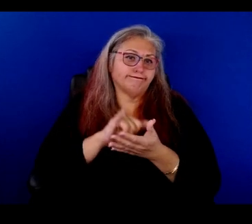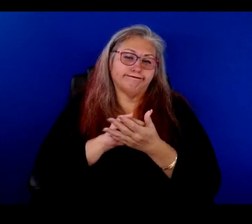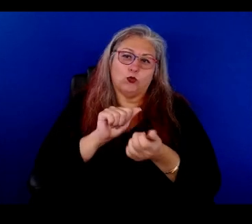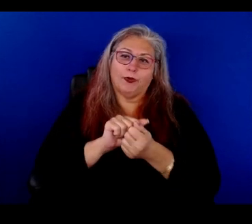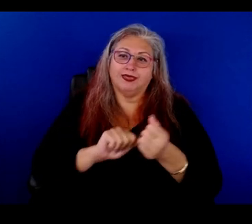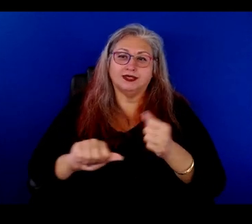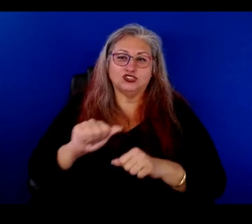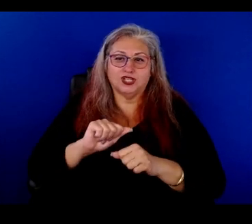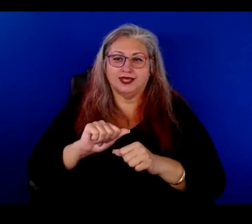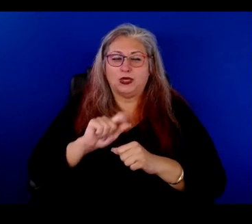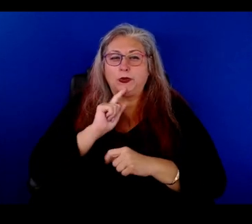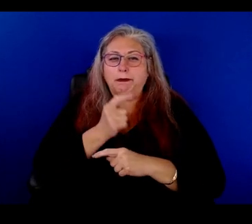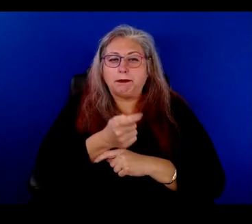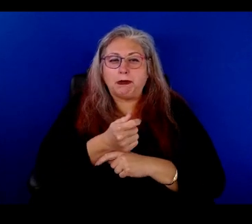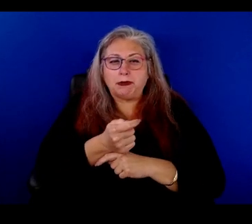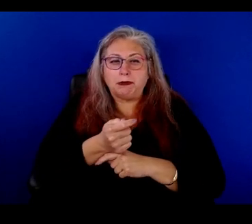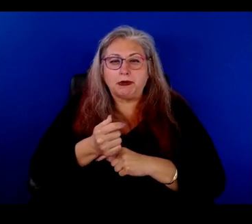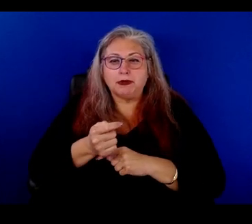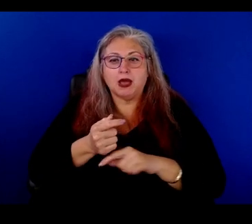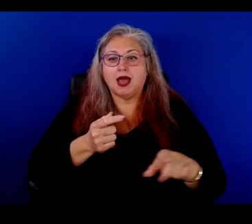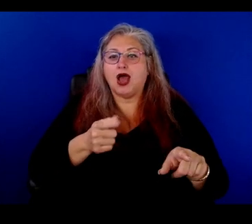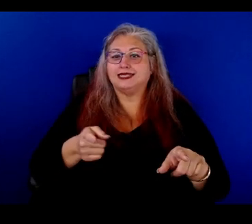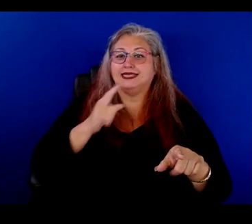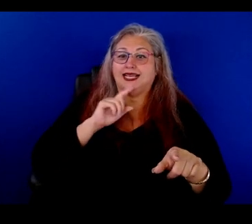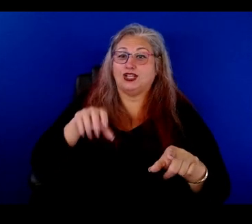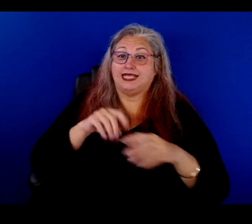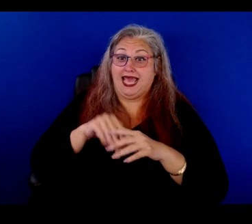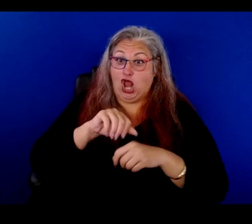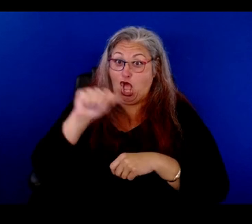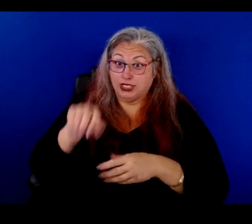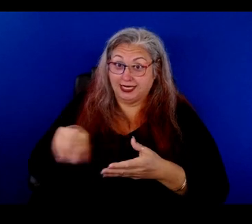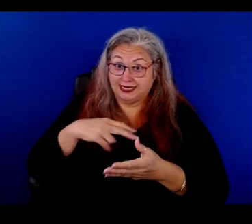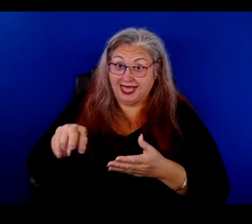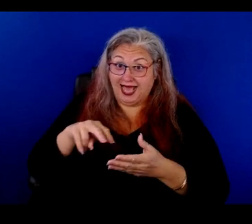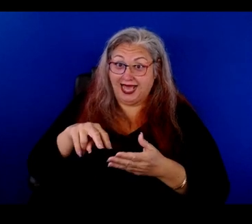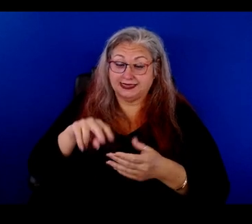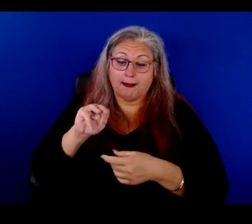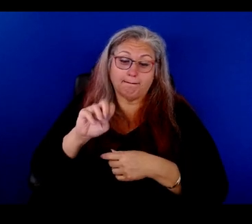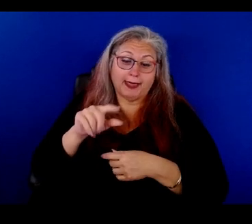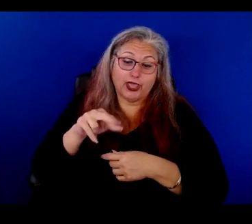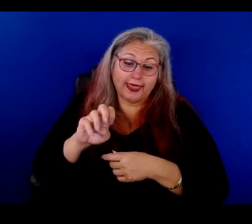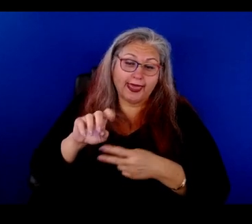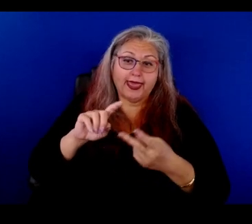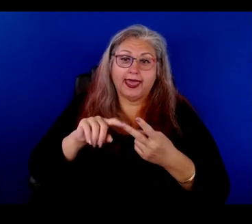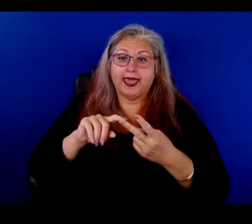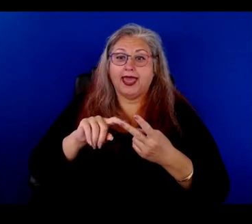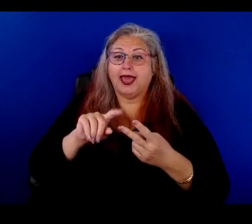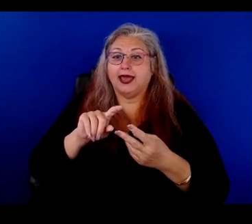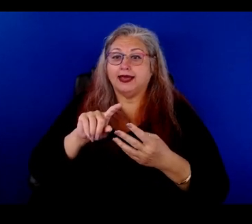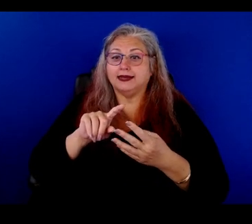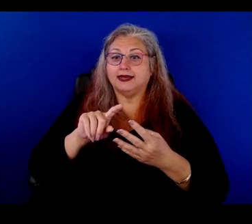Yeah. Um, very few. Well, you, nowhere in Austin could you go dance merengue, cumbia,